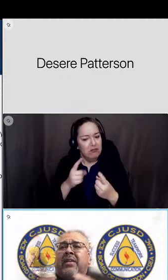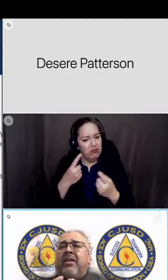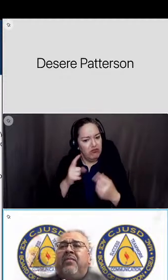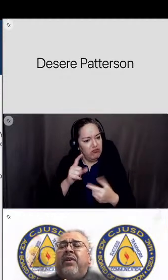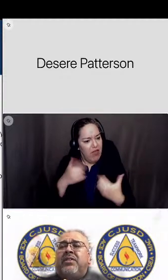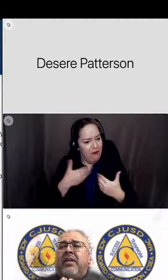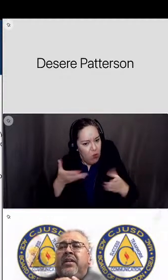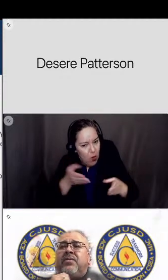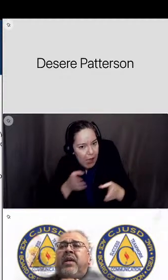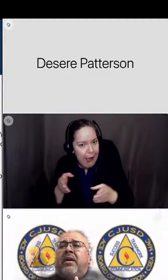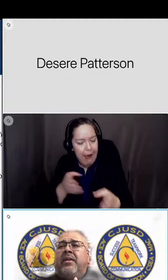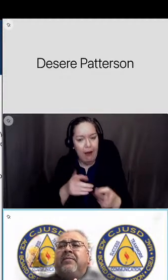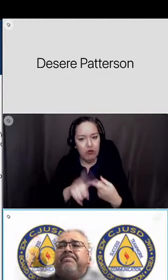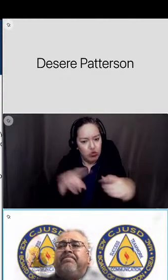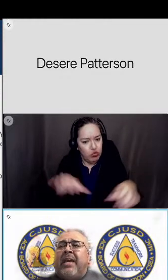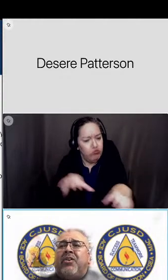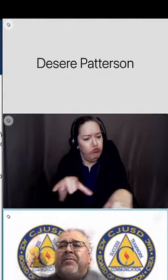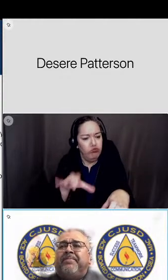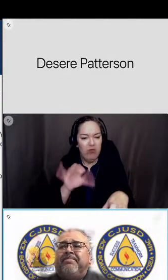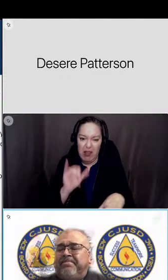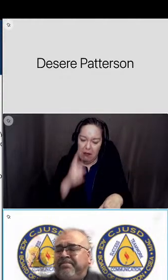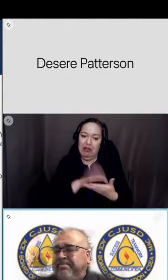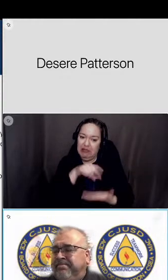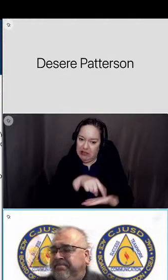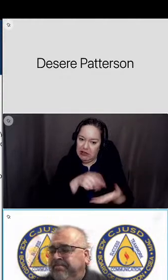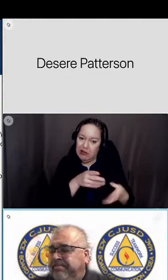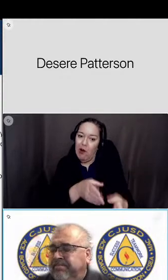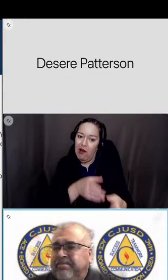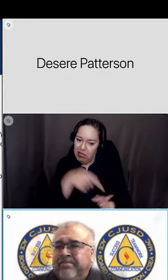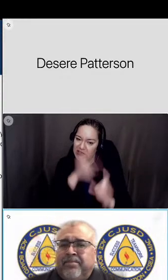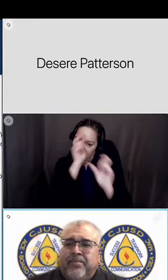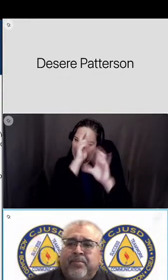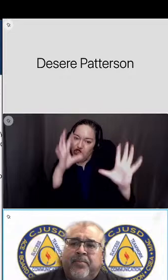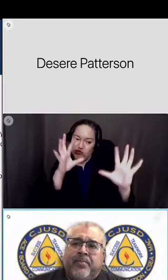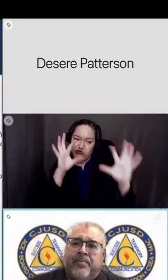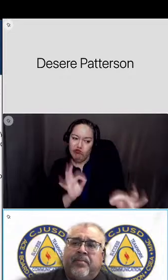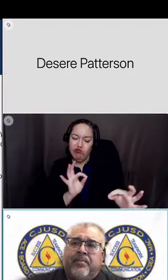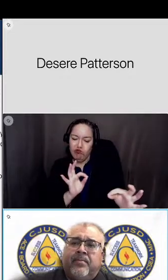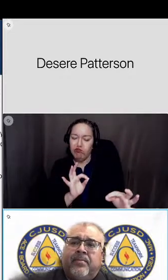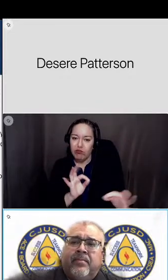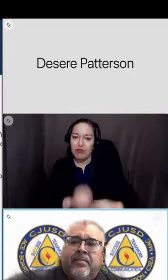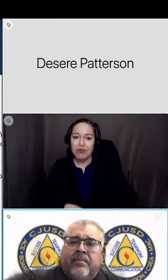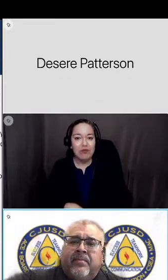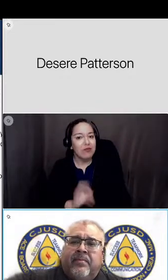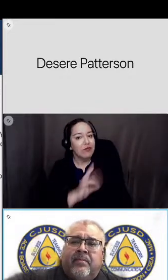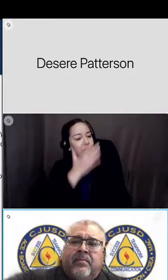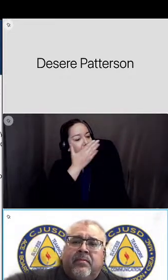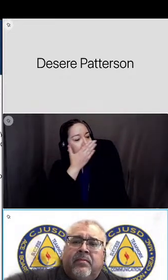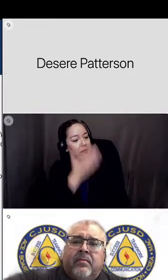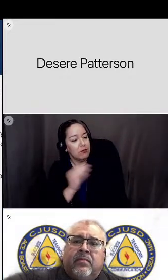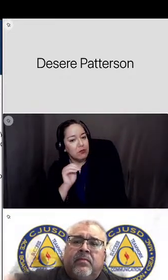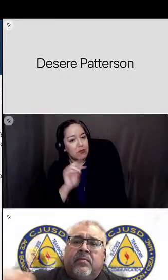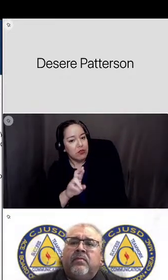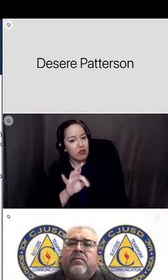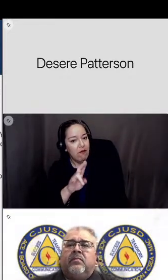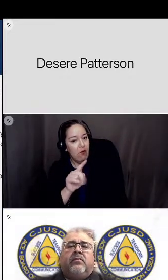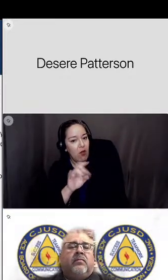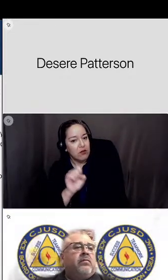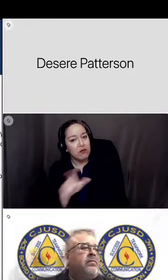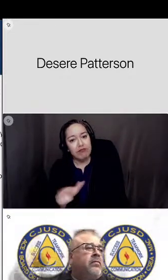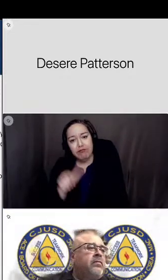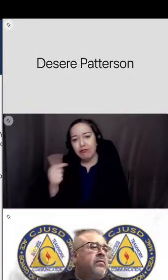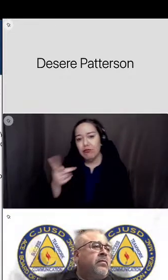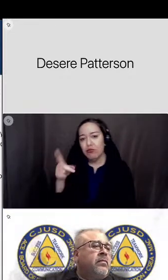it and I think our vision is right on thank you thank you Mr. Fuentes so let me go ahead and turn it over to Dr. Peterson who is going to